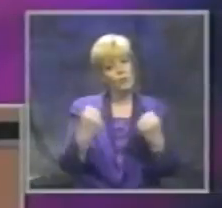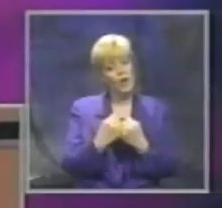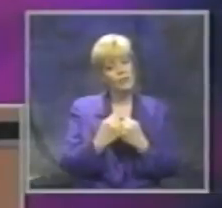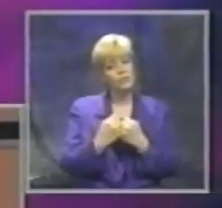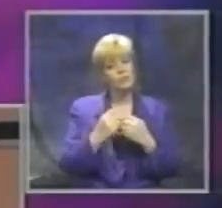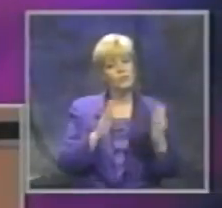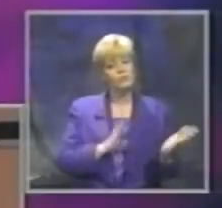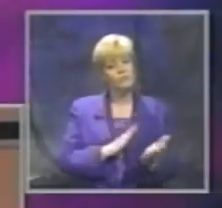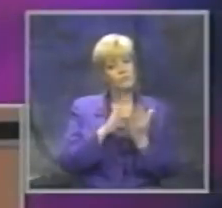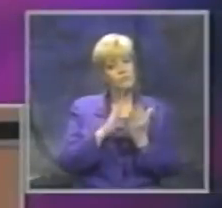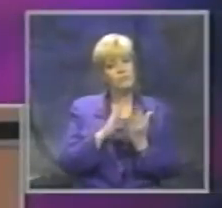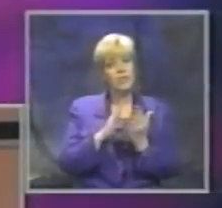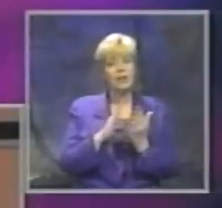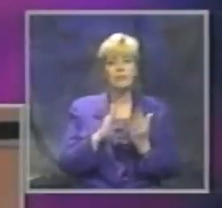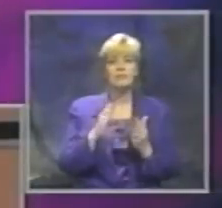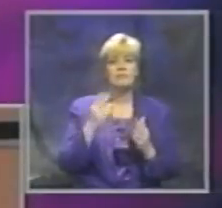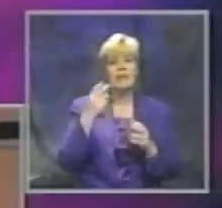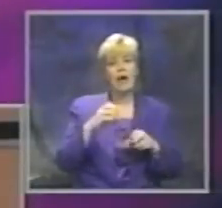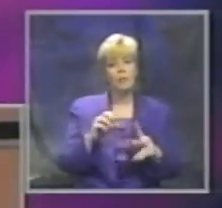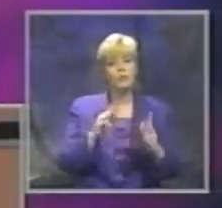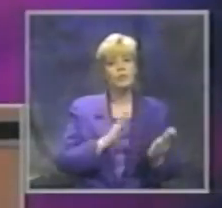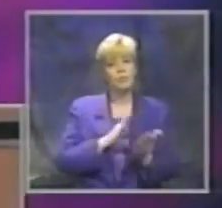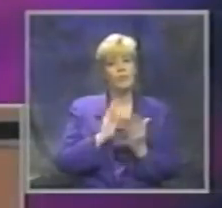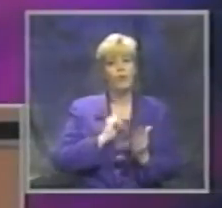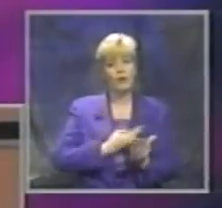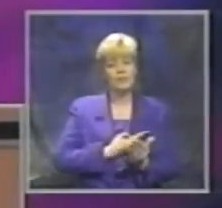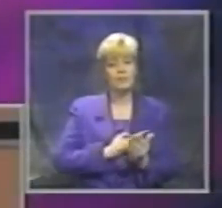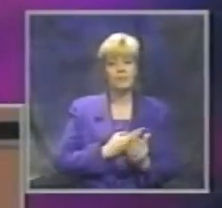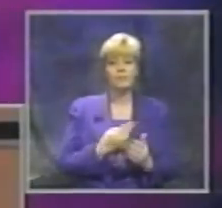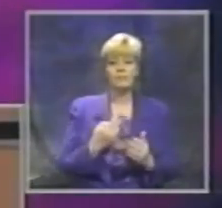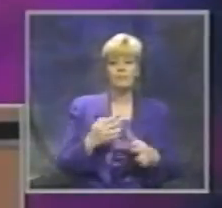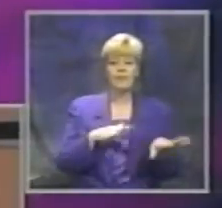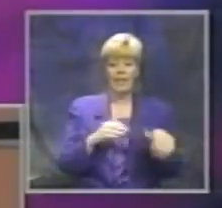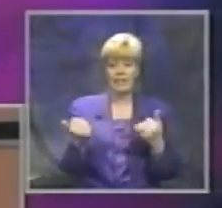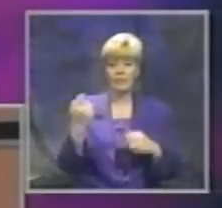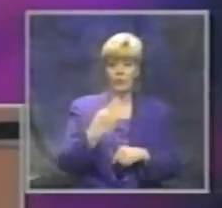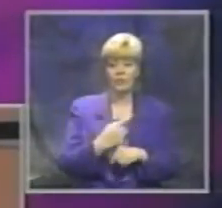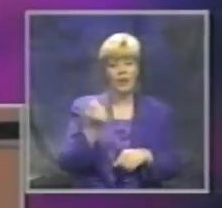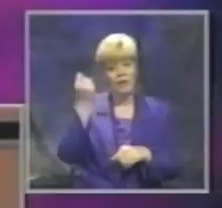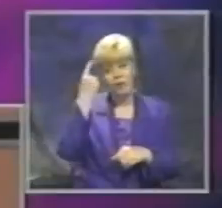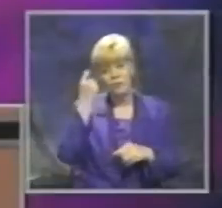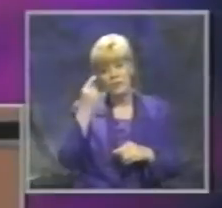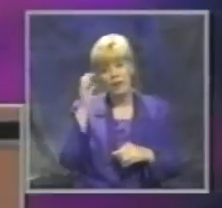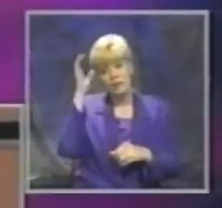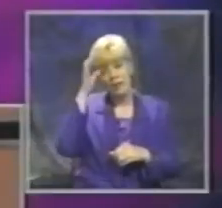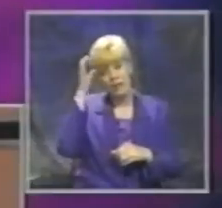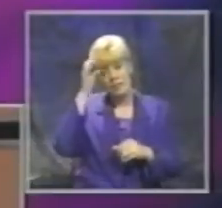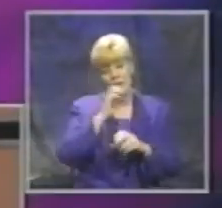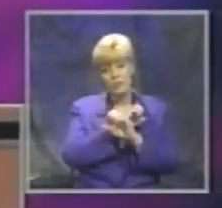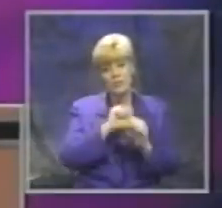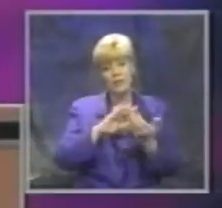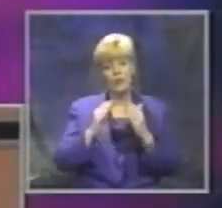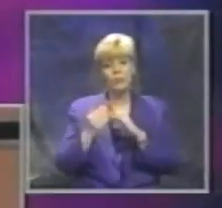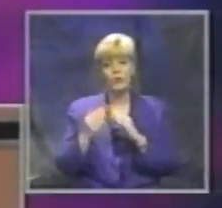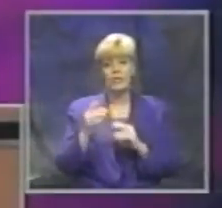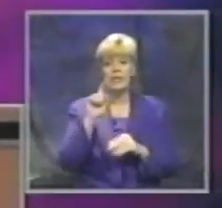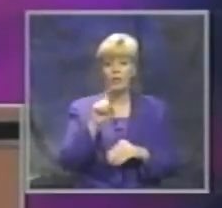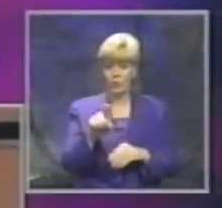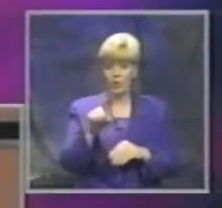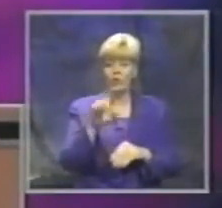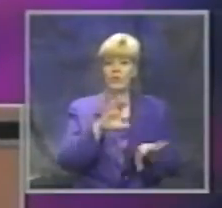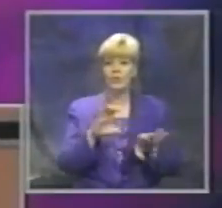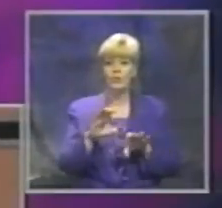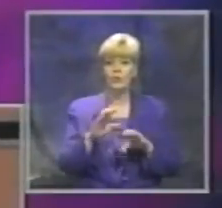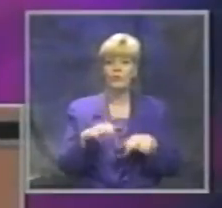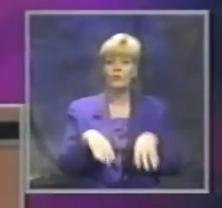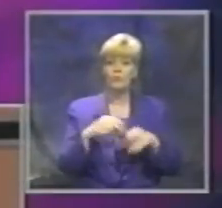order to meet the challenges and the opportunities before us. So you will leave here today with an understanding of the concepts of Safe Communities and the steps you can take to